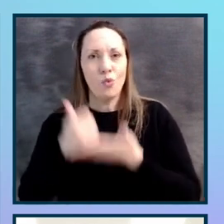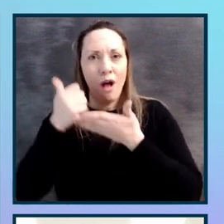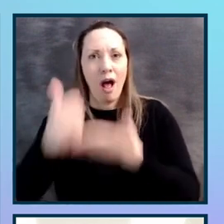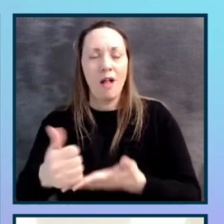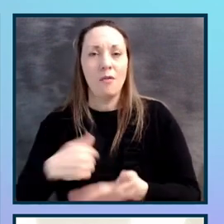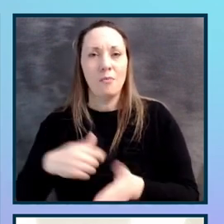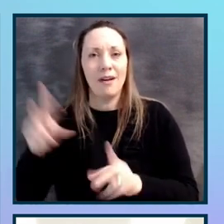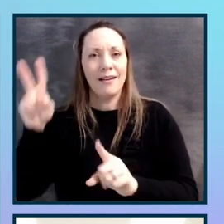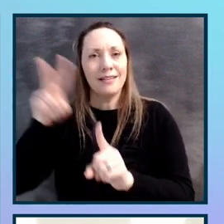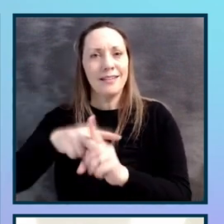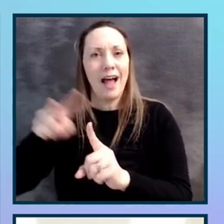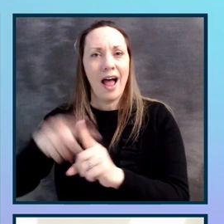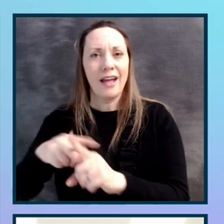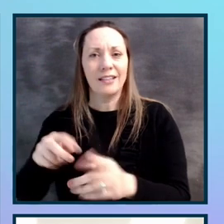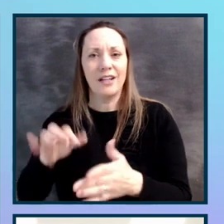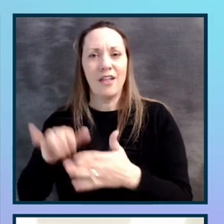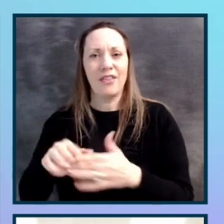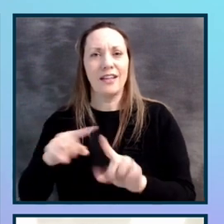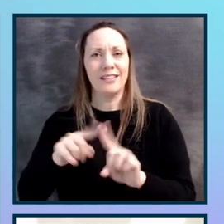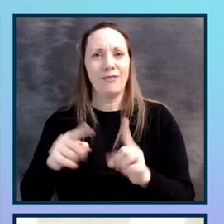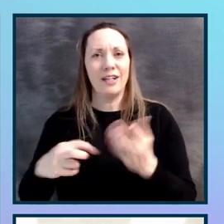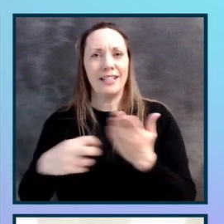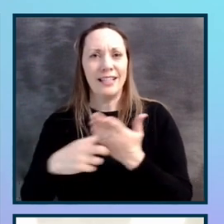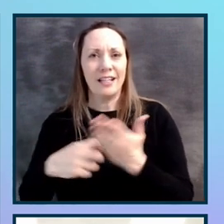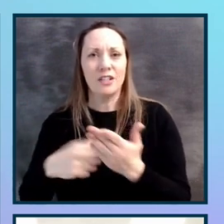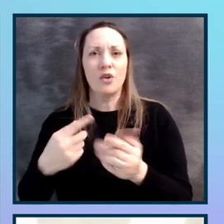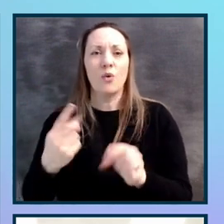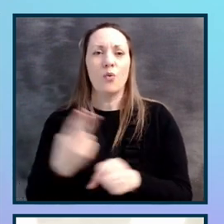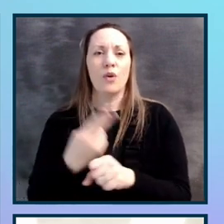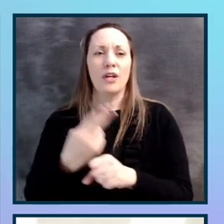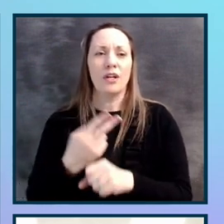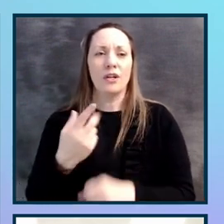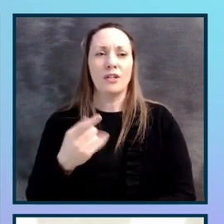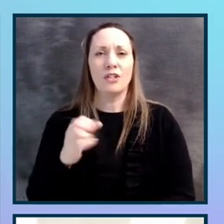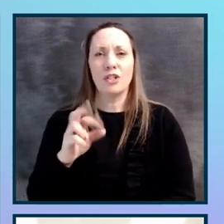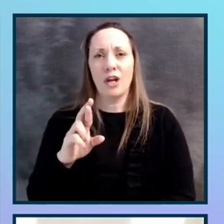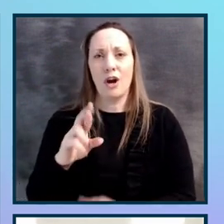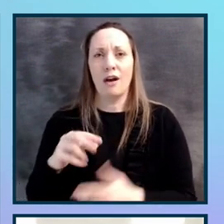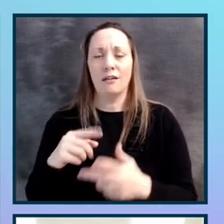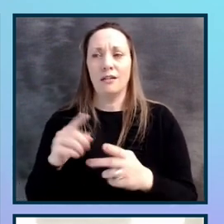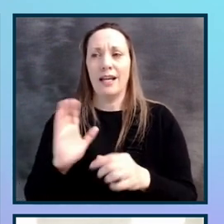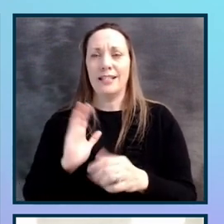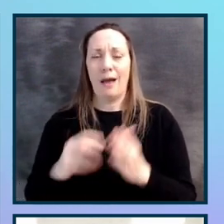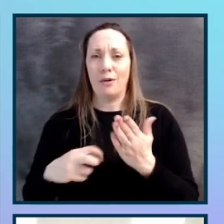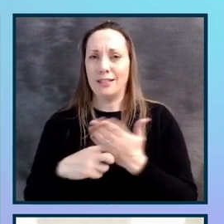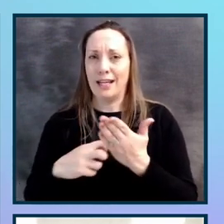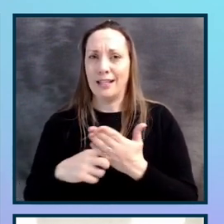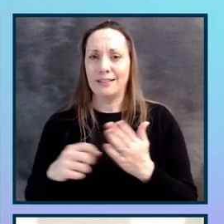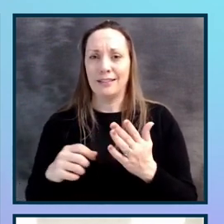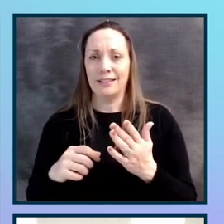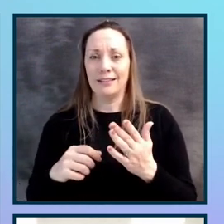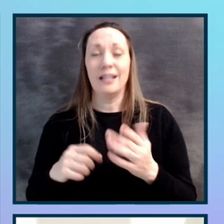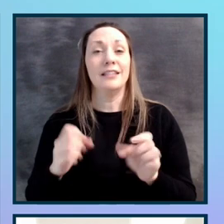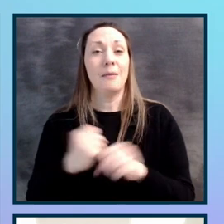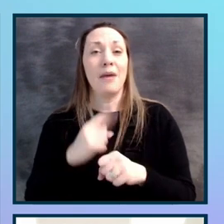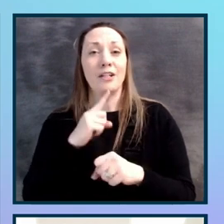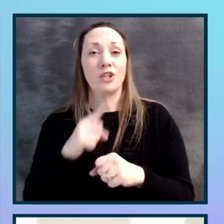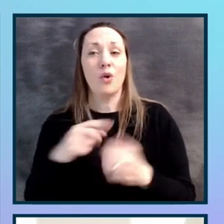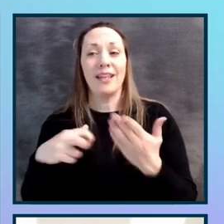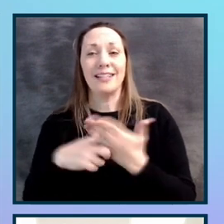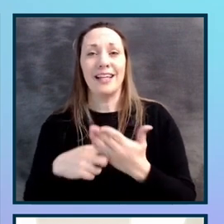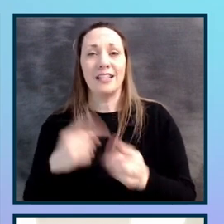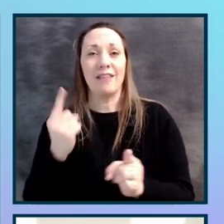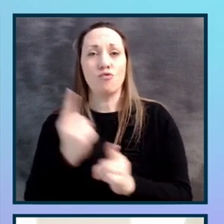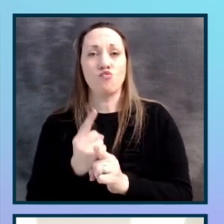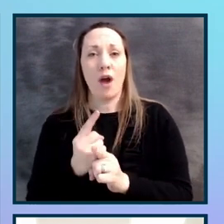assigning the Jira tickets. We use Jira as our ticket managing system to make sure that the tickets had the right